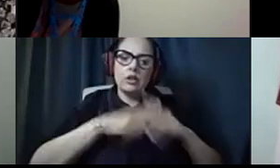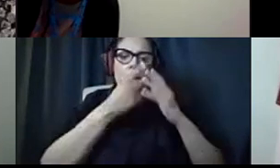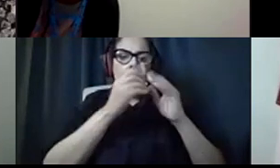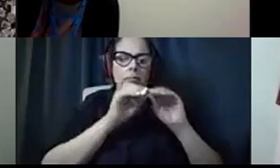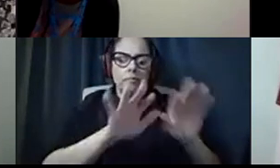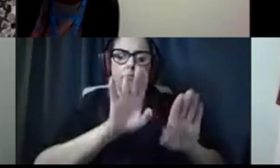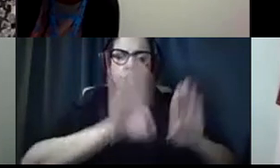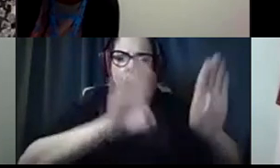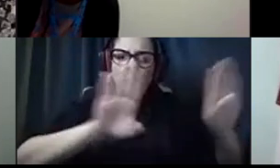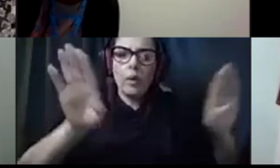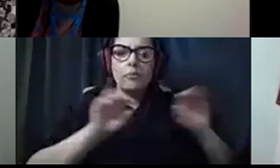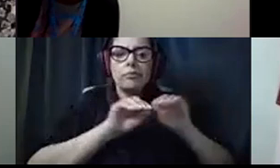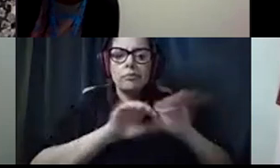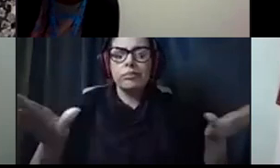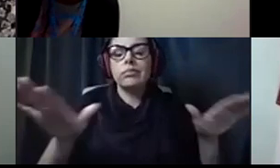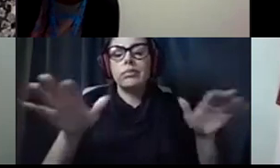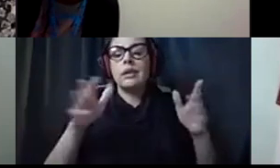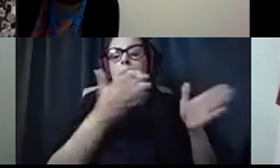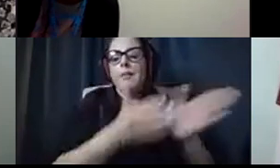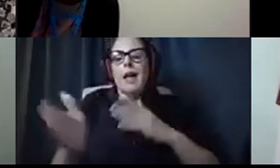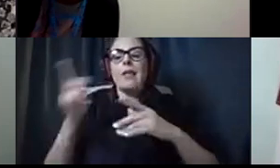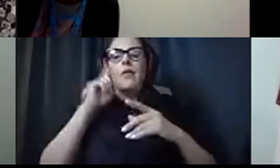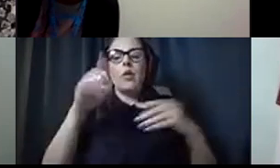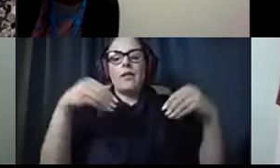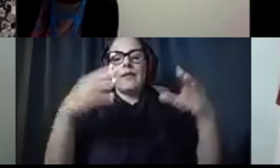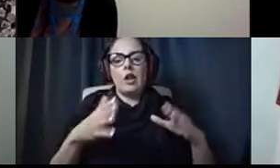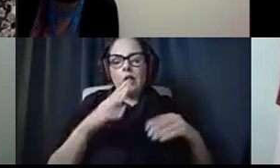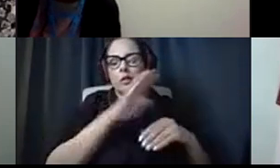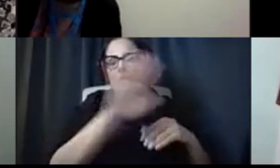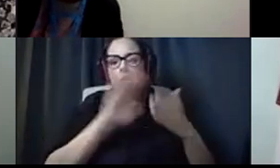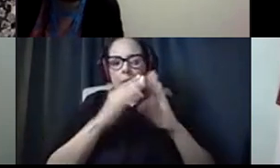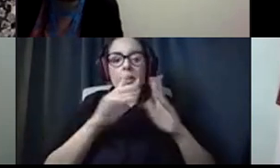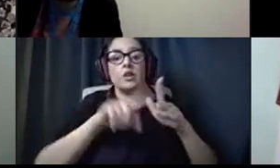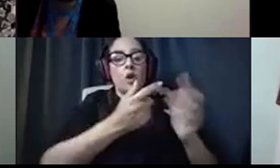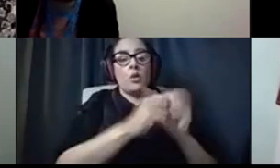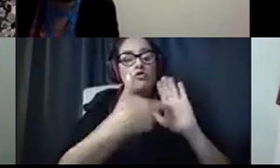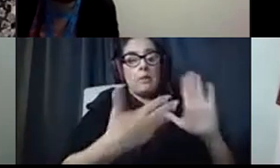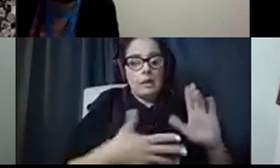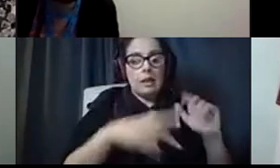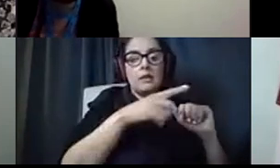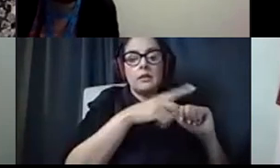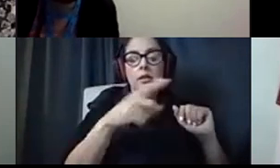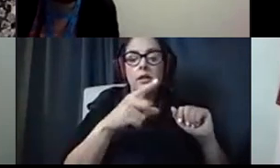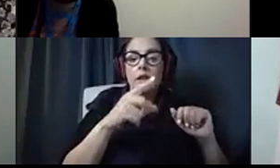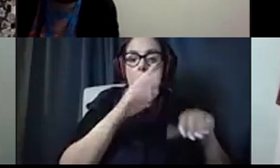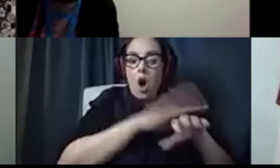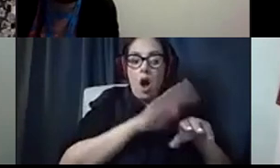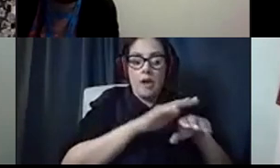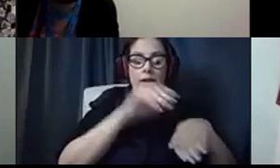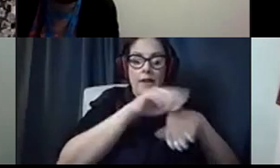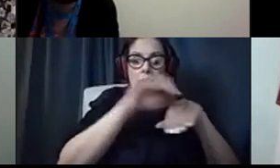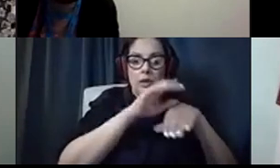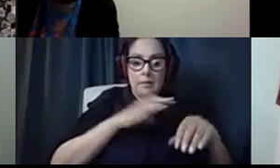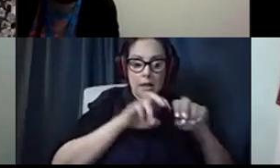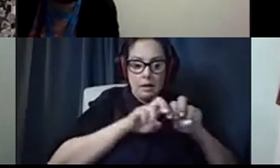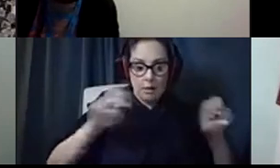out to the vendor community. They started with representatives that are seated on the advisory committee, as well as